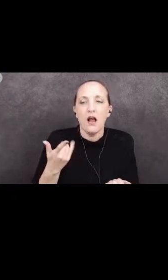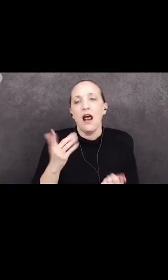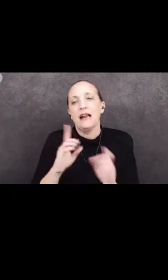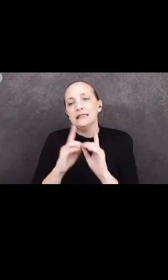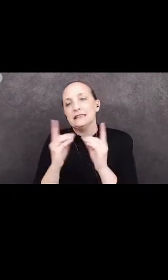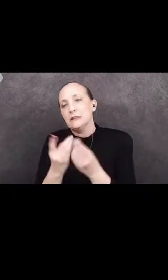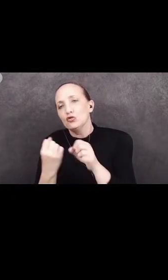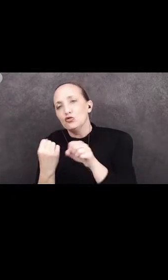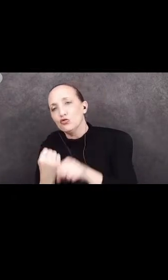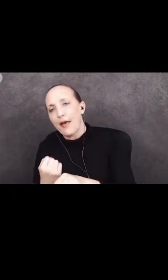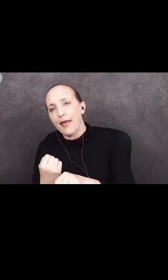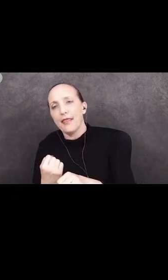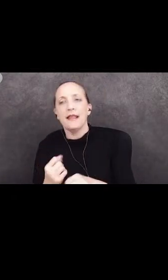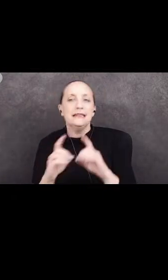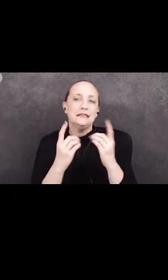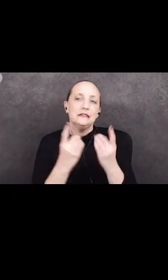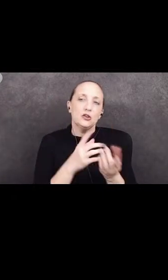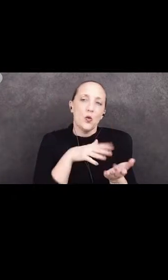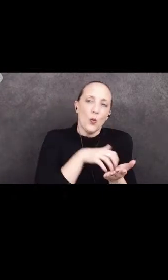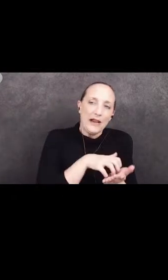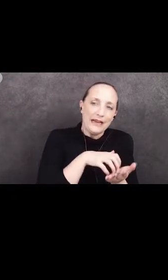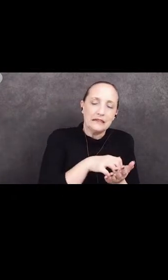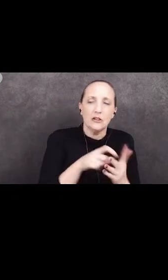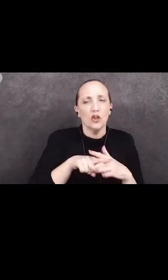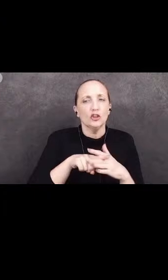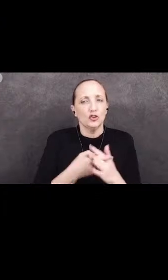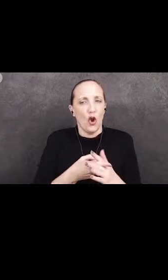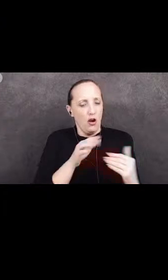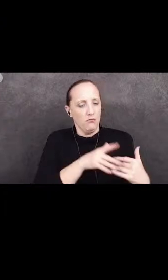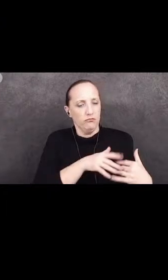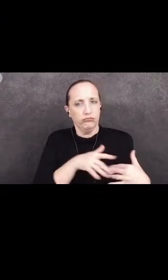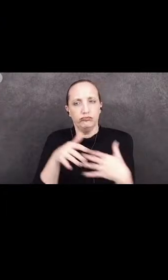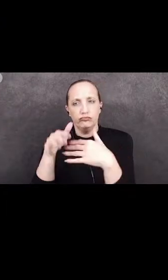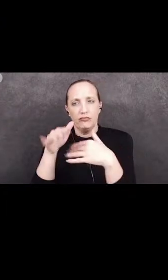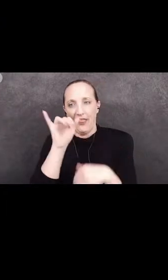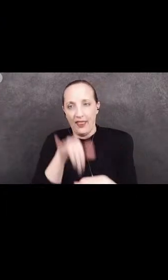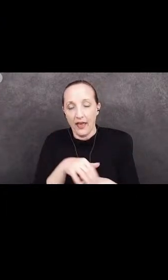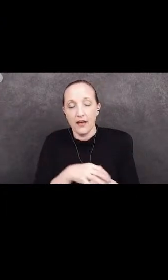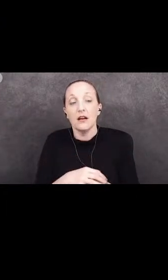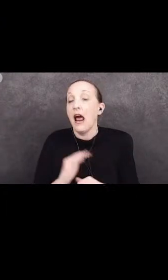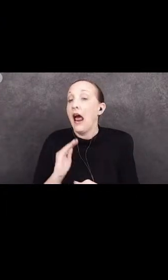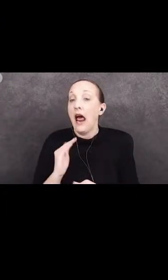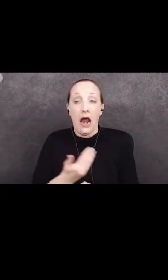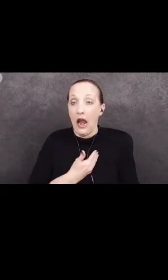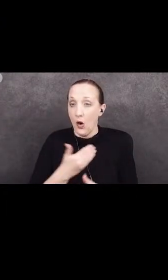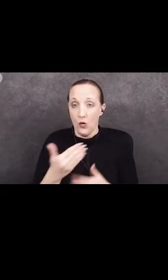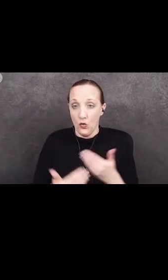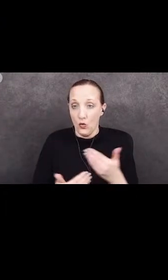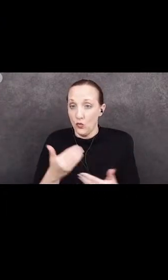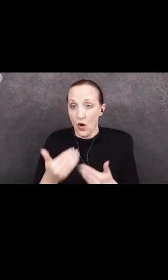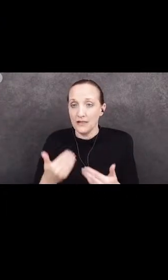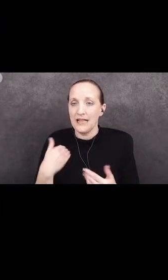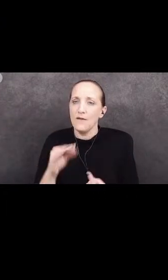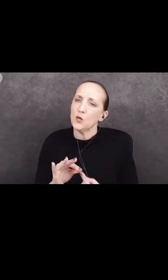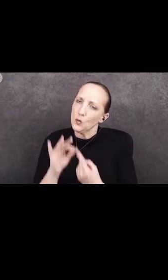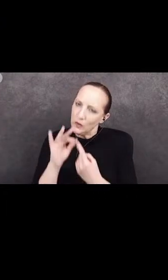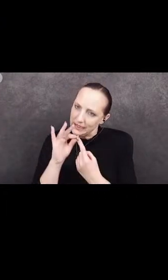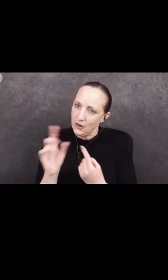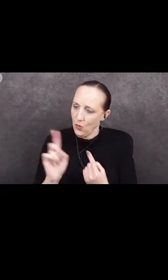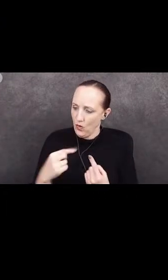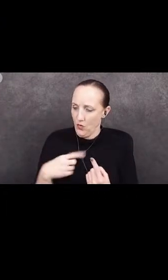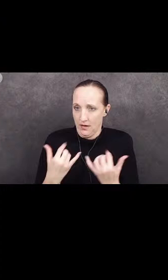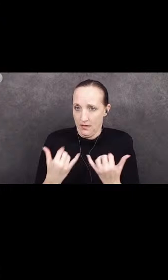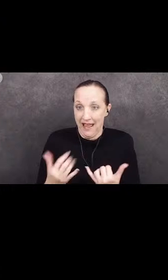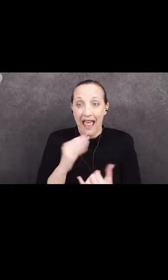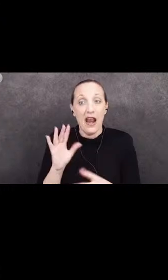strengths and weaknesses and weaknesses built from there. This process not only starts from our unique context, but also includes